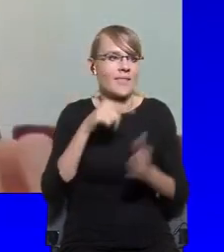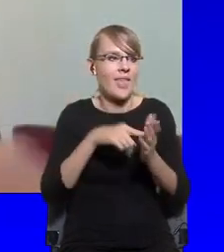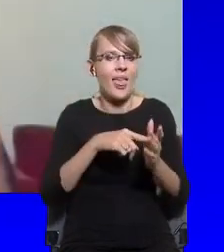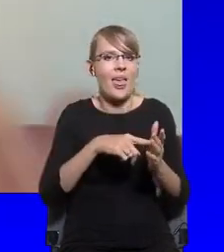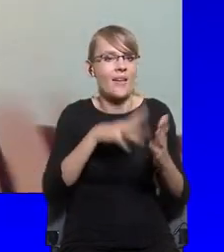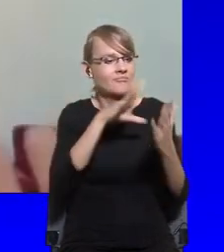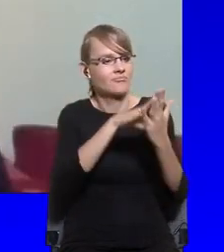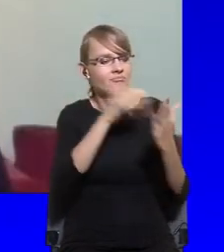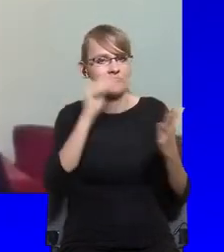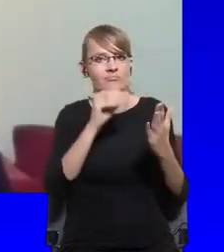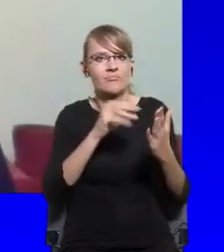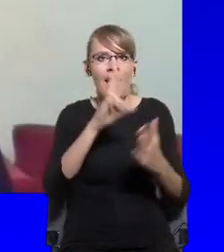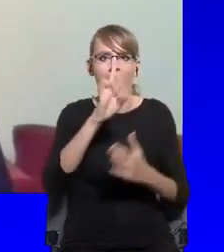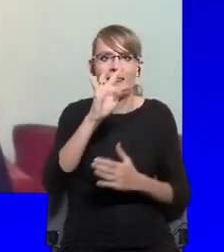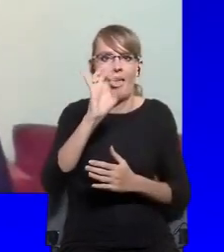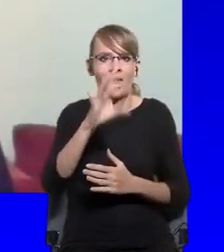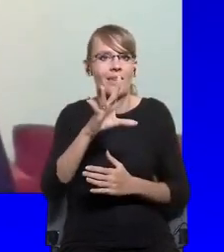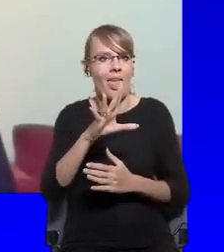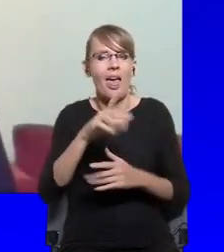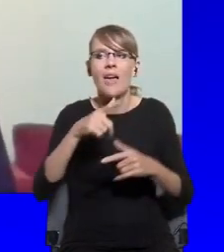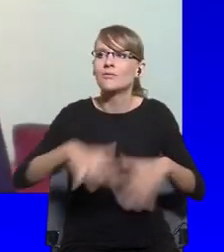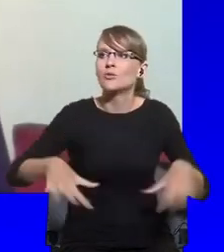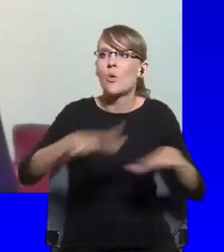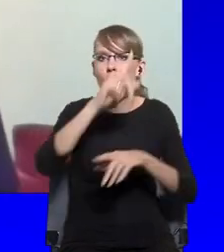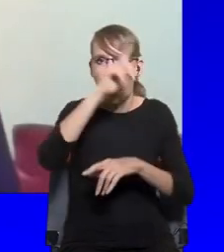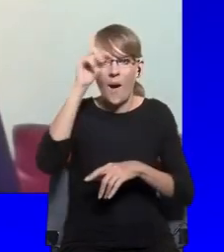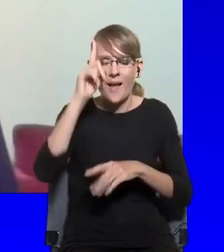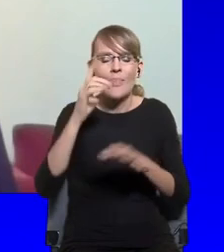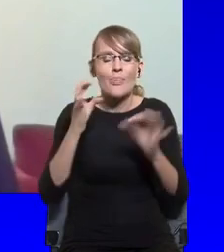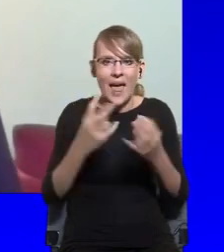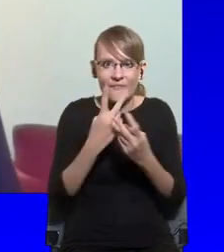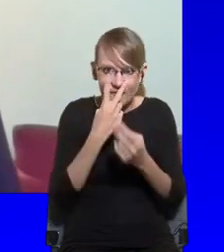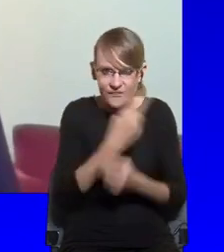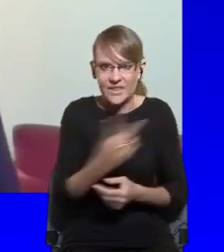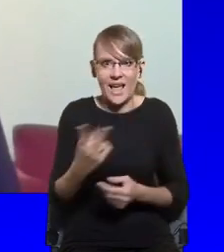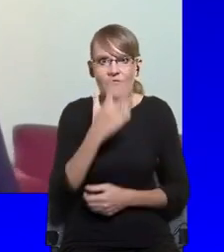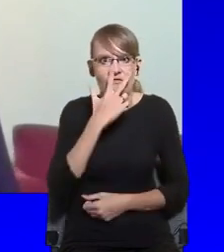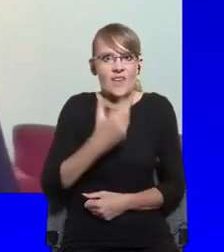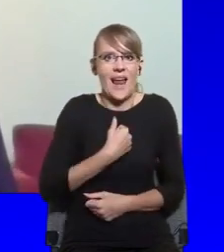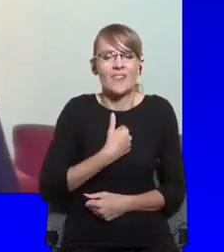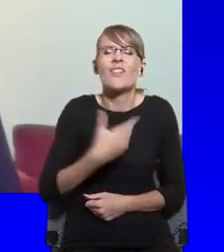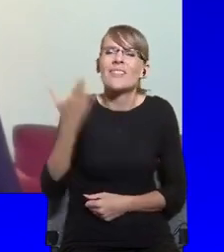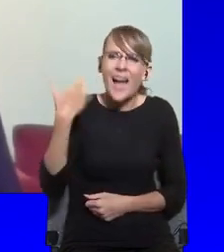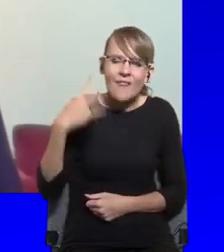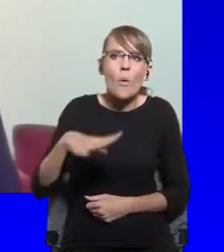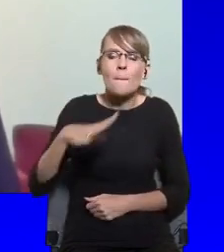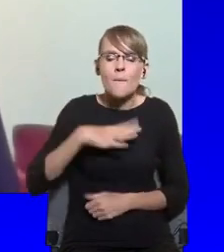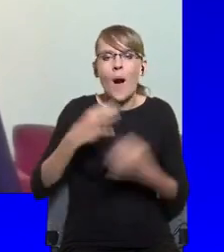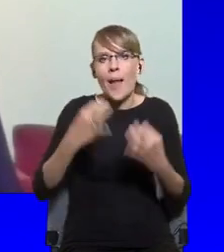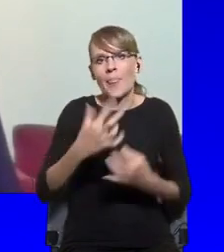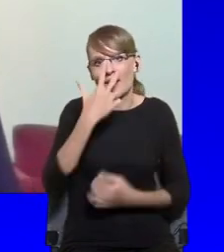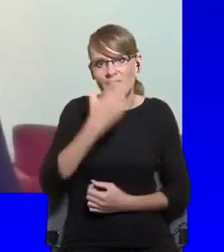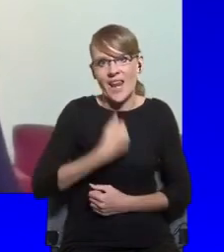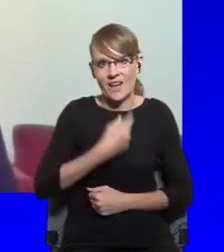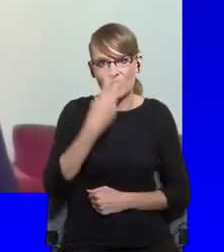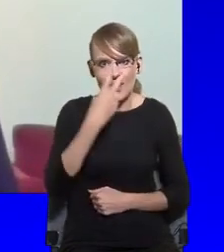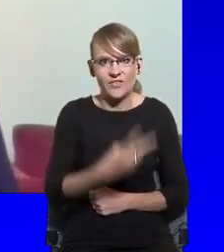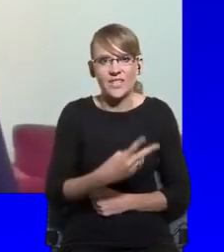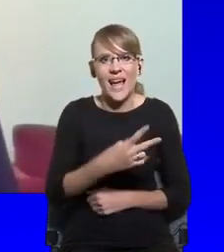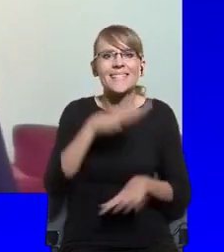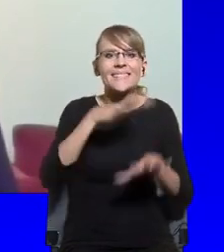already there, but maybe some of us can see it even more clearly now, is the systematic vulnerabilities of some of